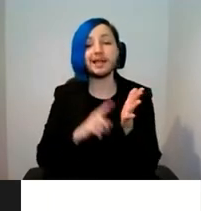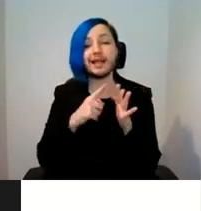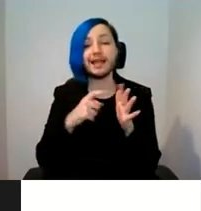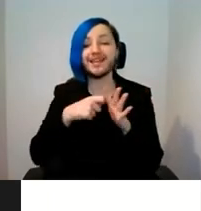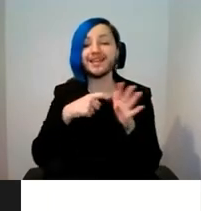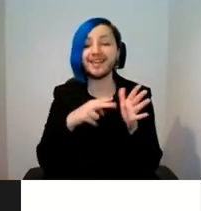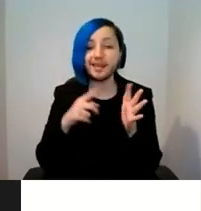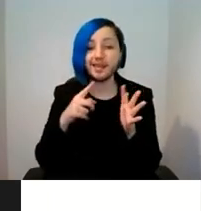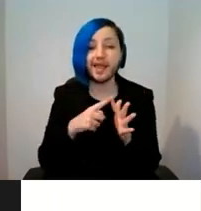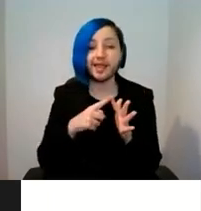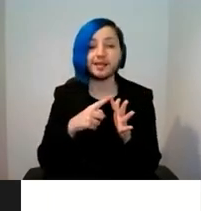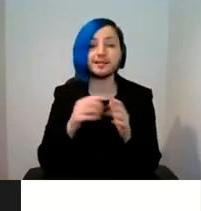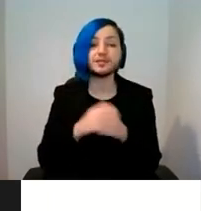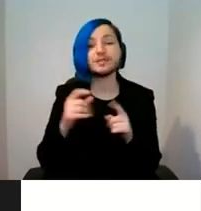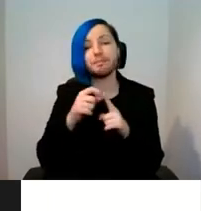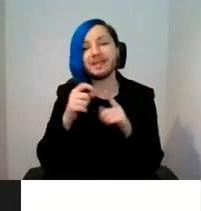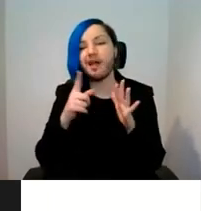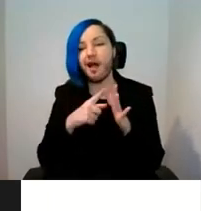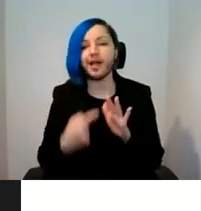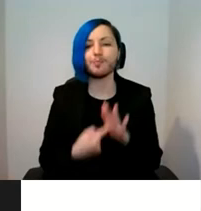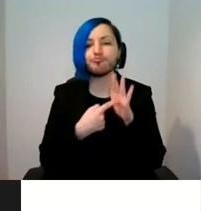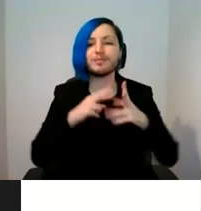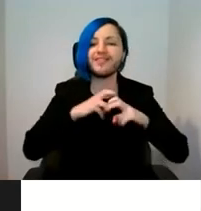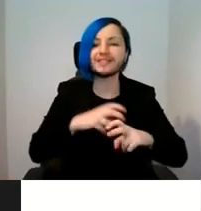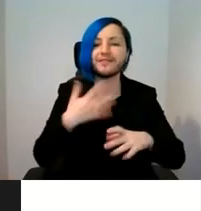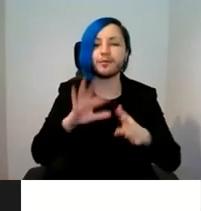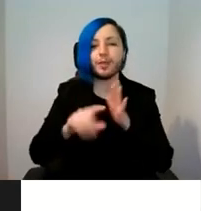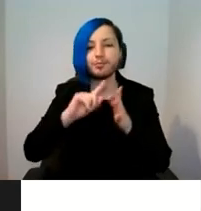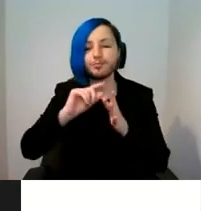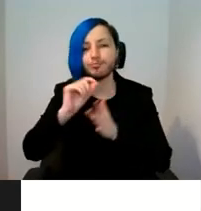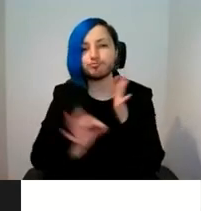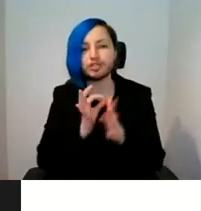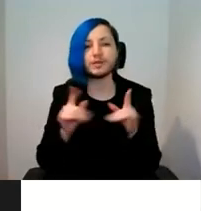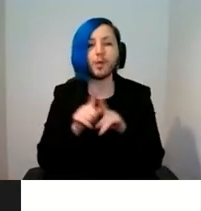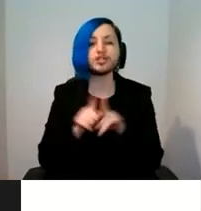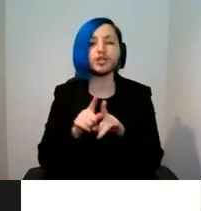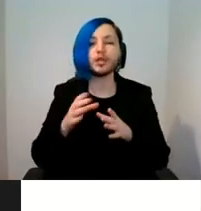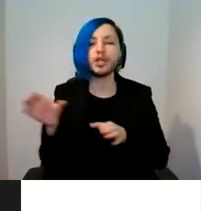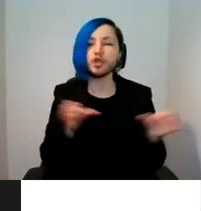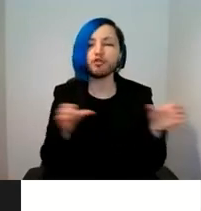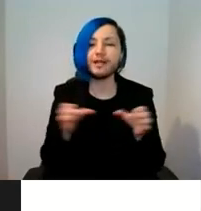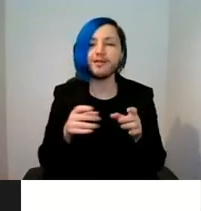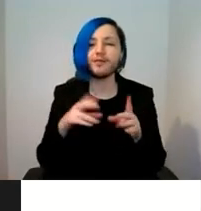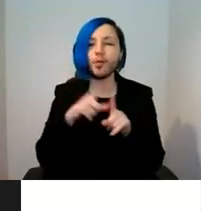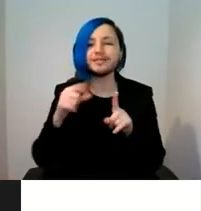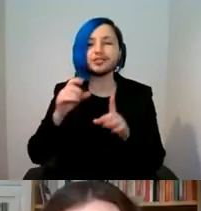is the PI, the principal investigator on the project. And she is also the curator of digital design and the V&A.